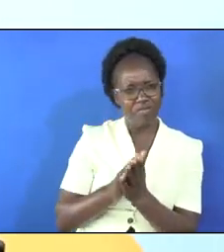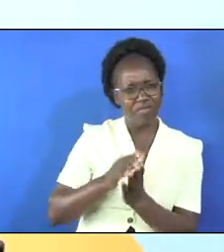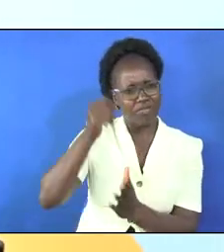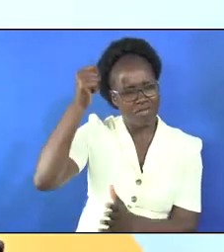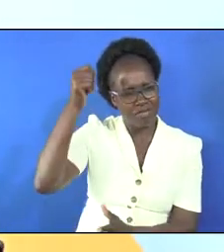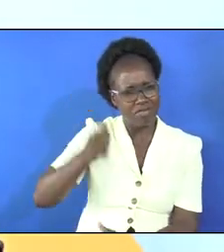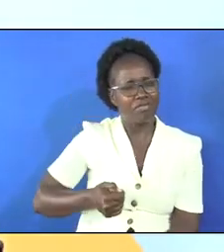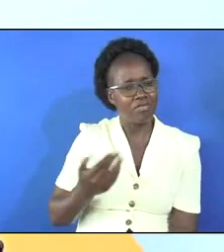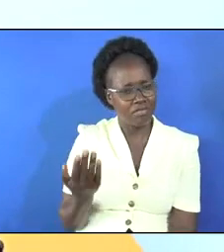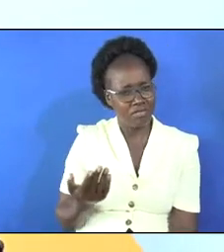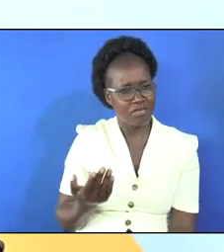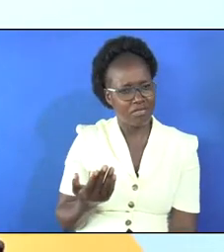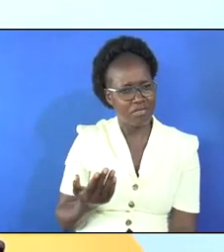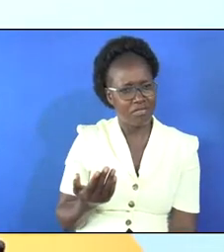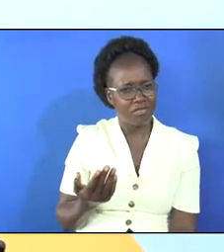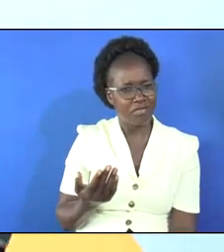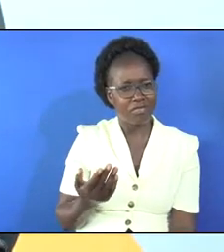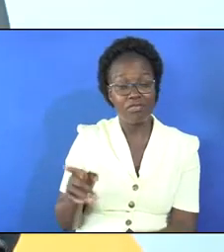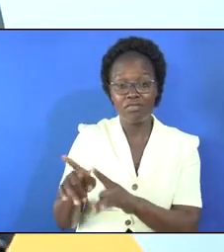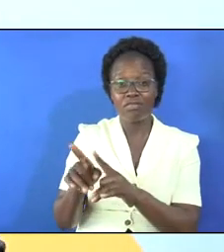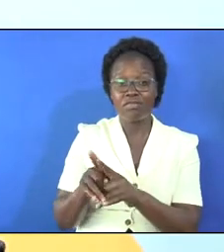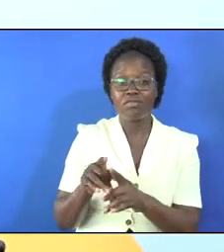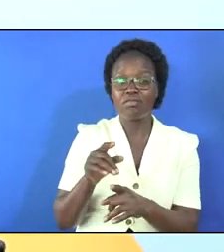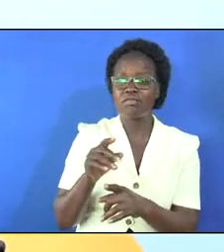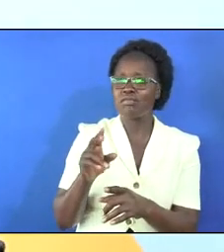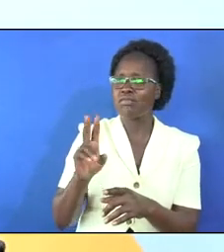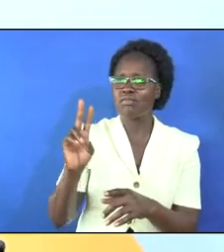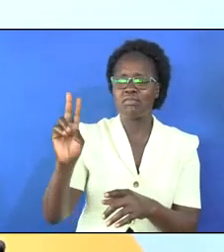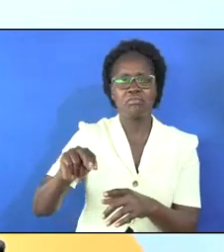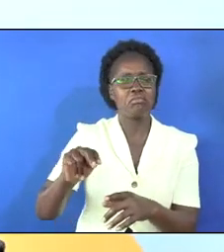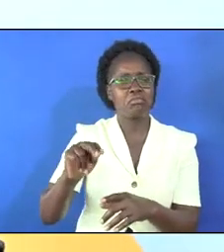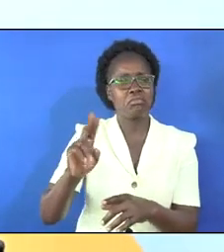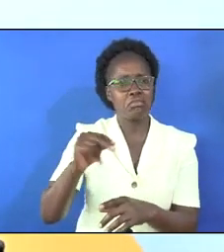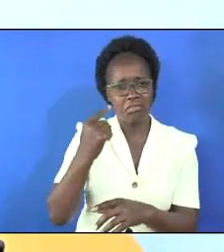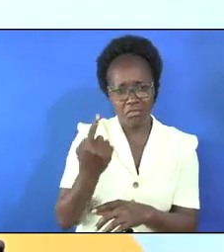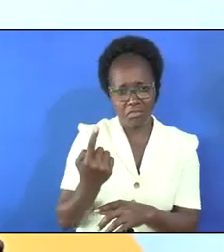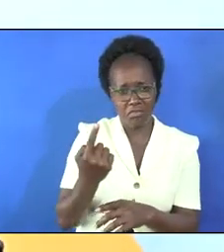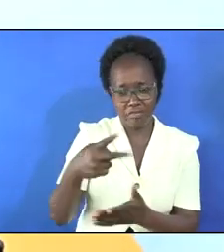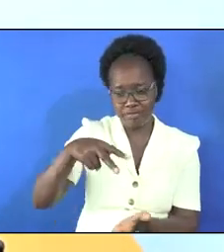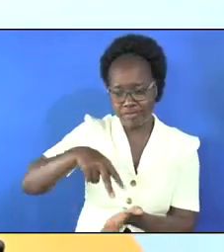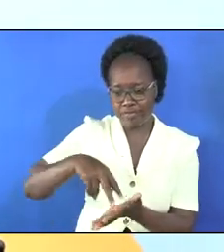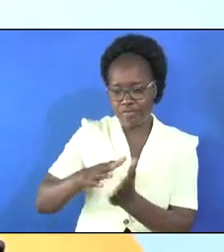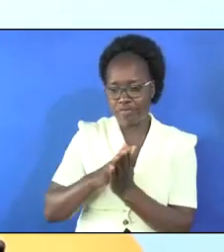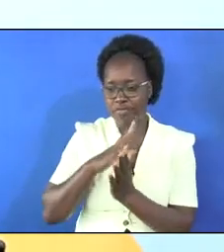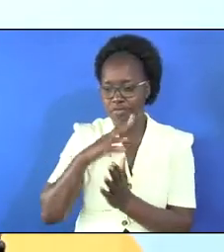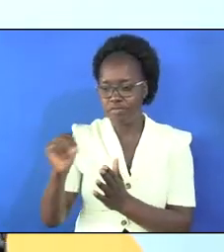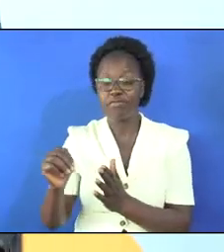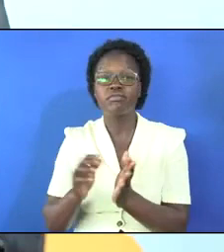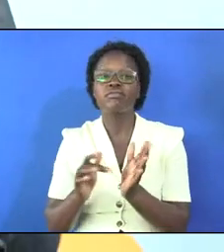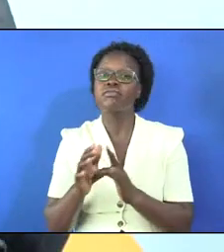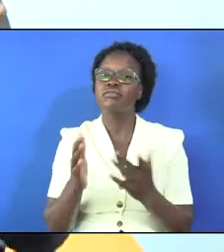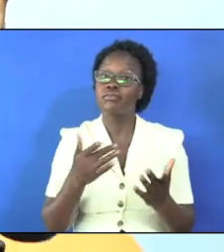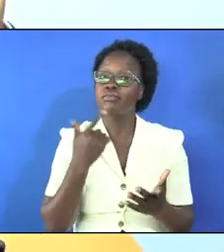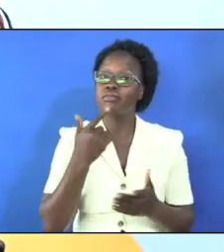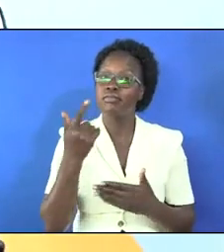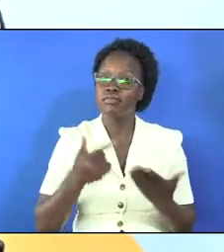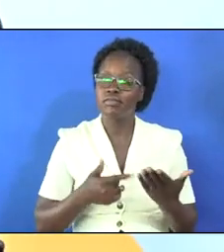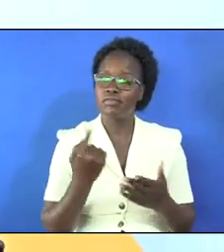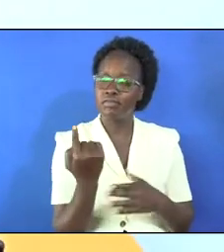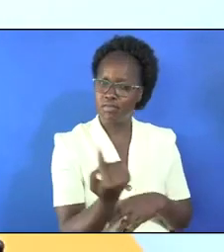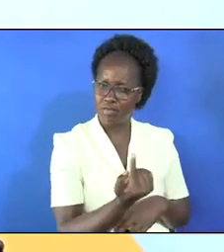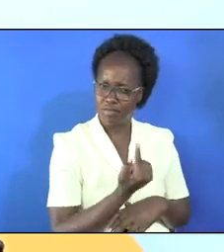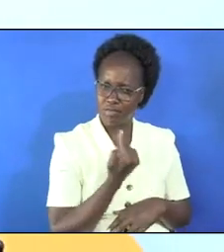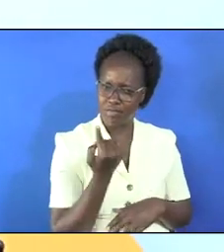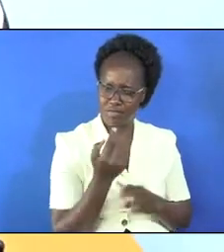it was very dark for jesus because no one was standing there with him and the bible say that it was